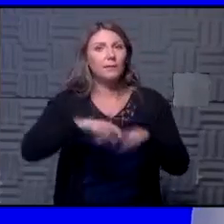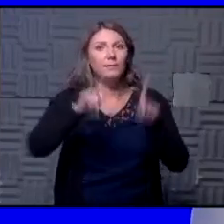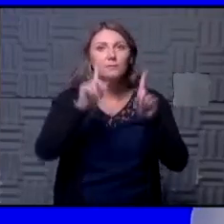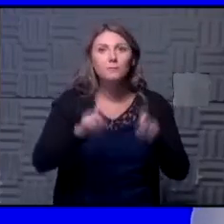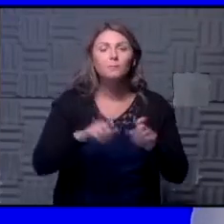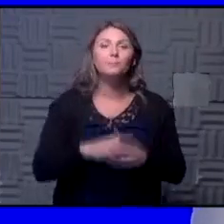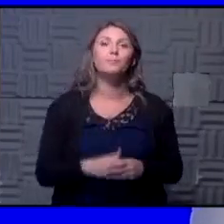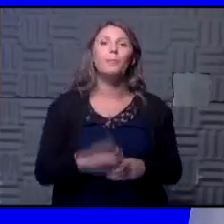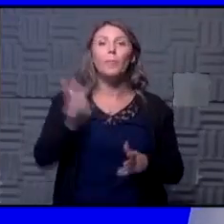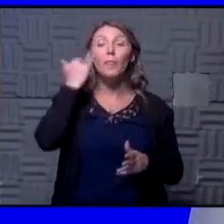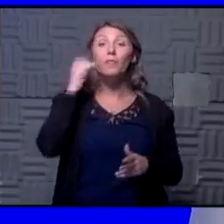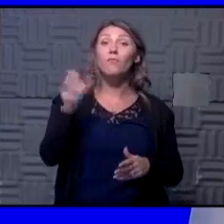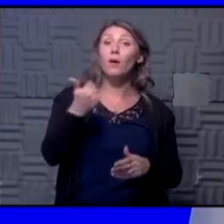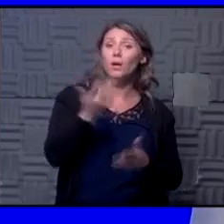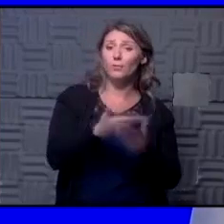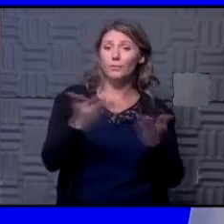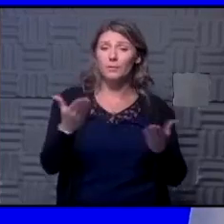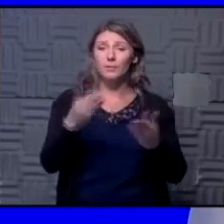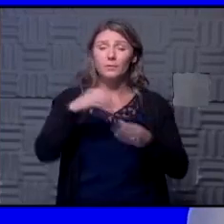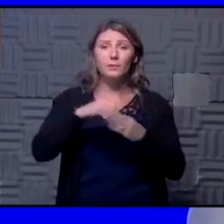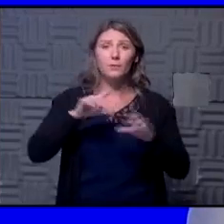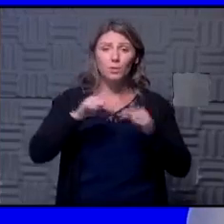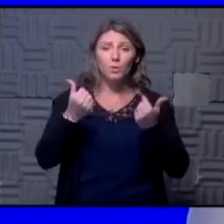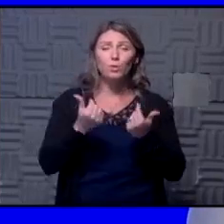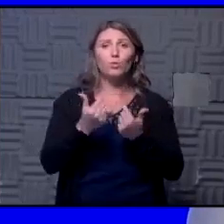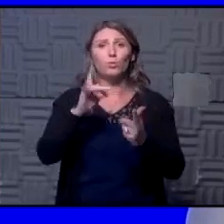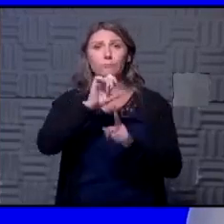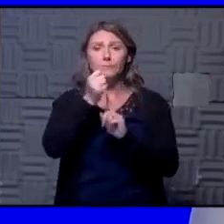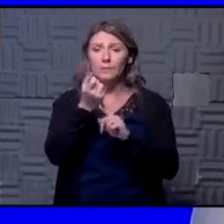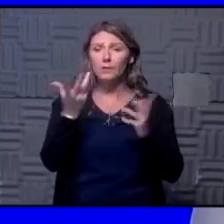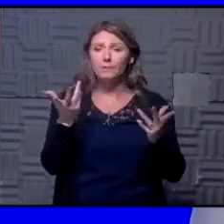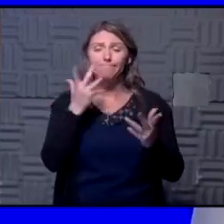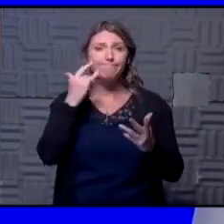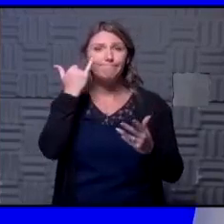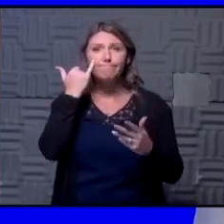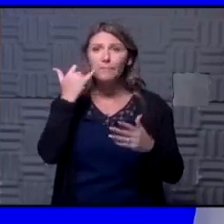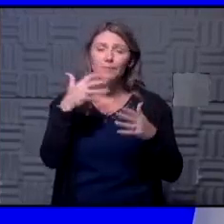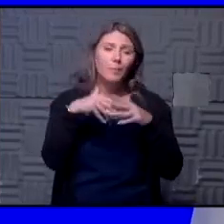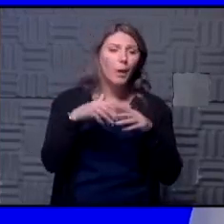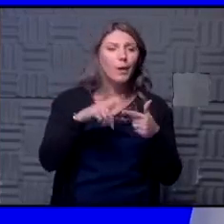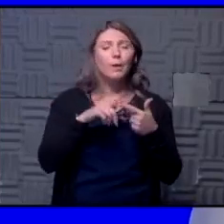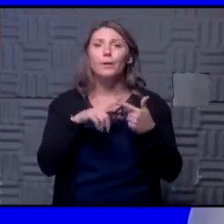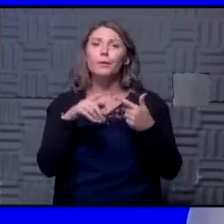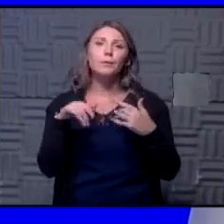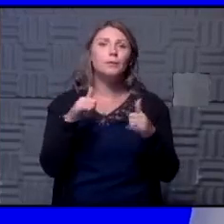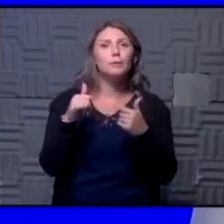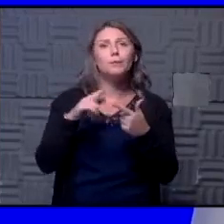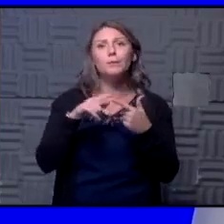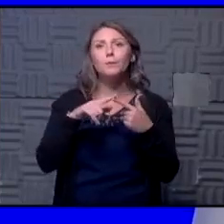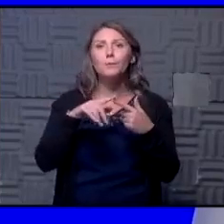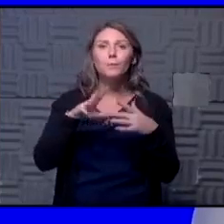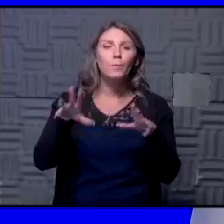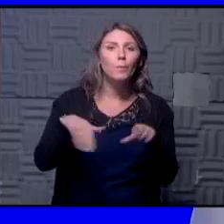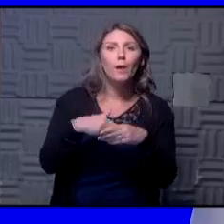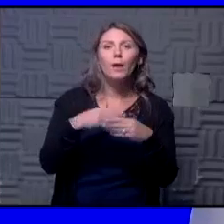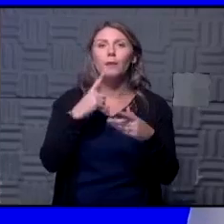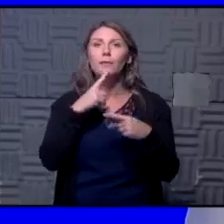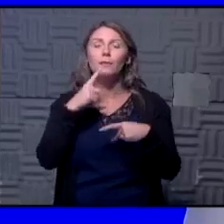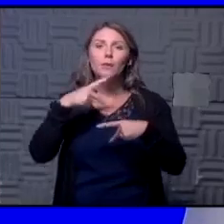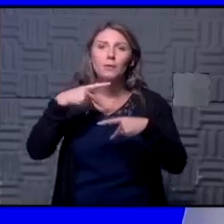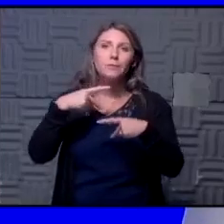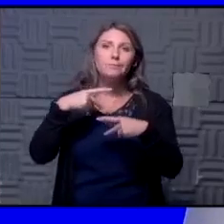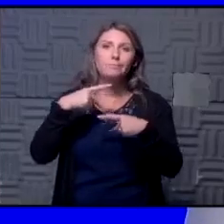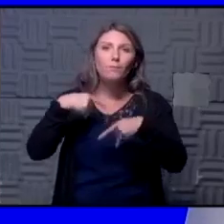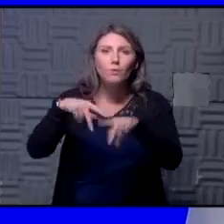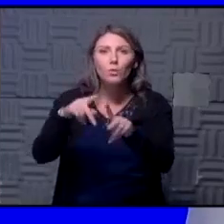you have done other things in group settings whether it's parties weddings funerals if you've gone out to eat at restaurants